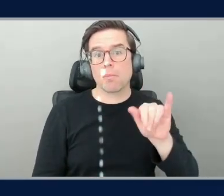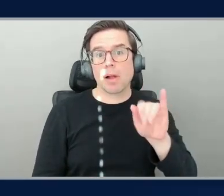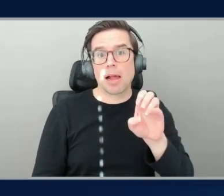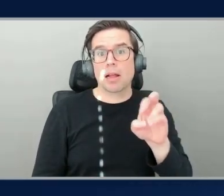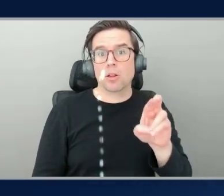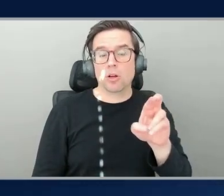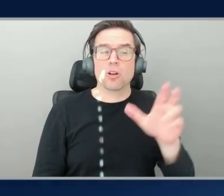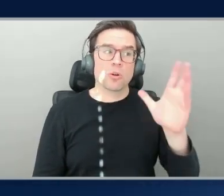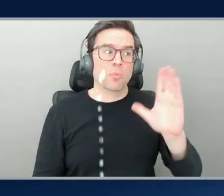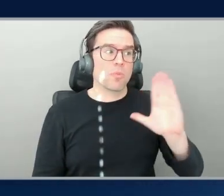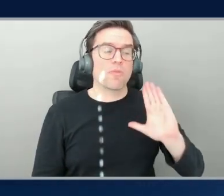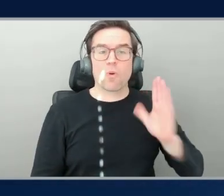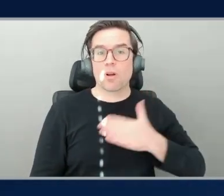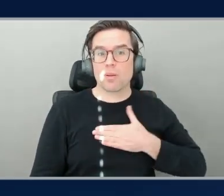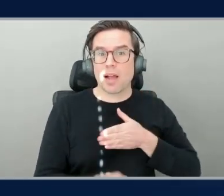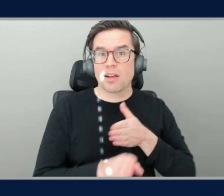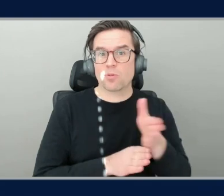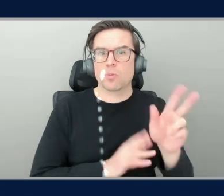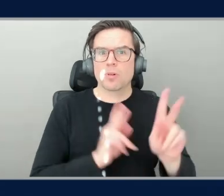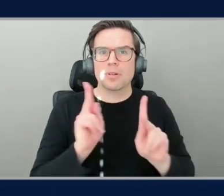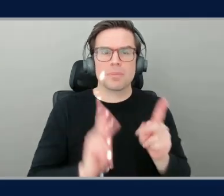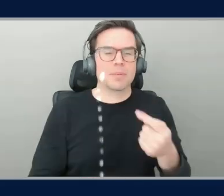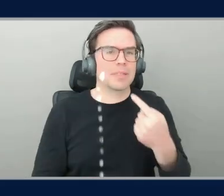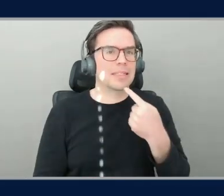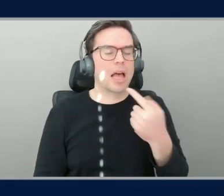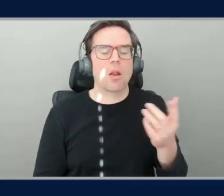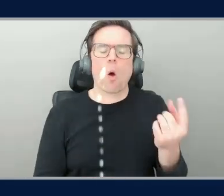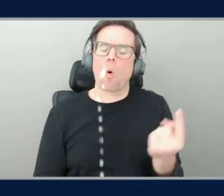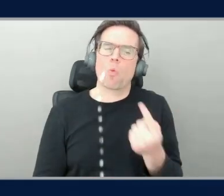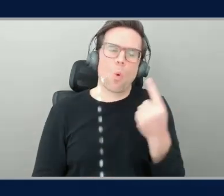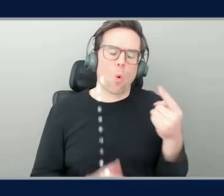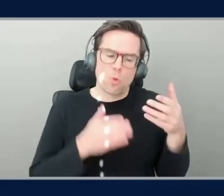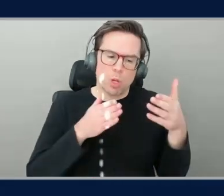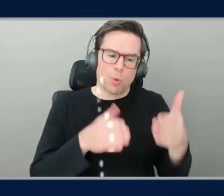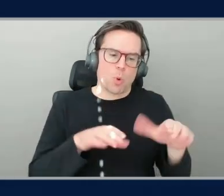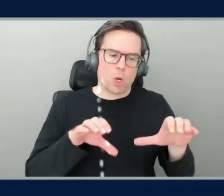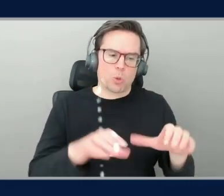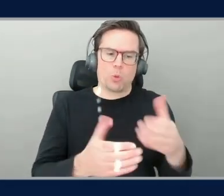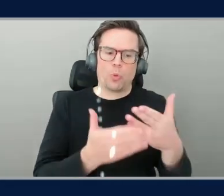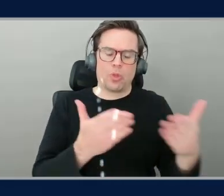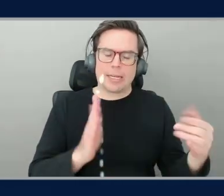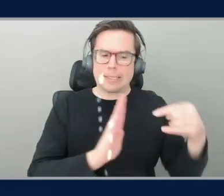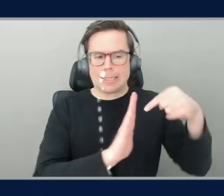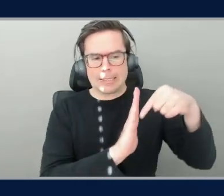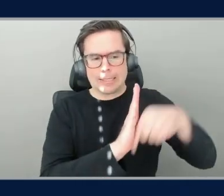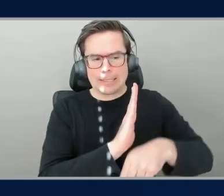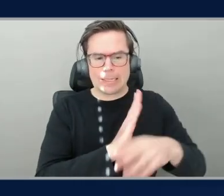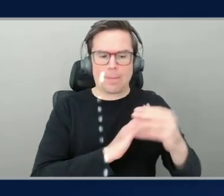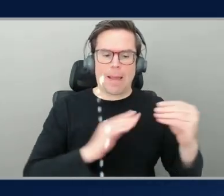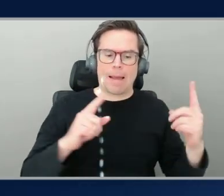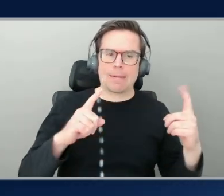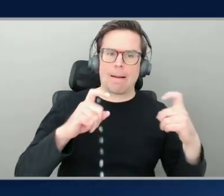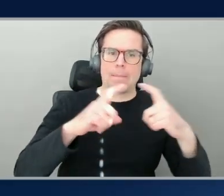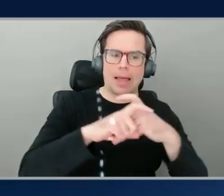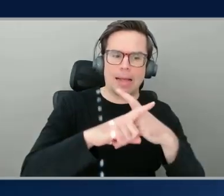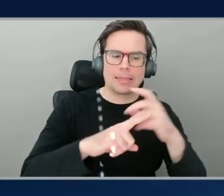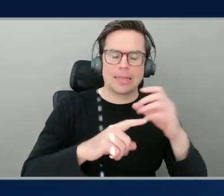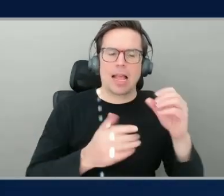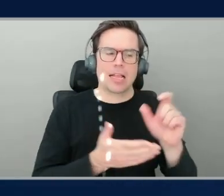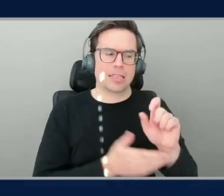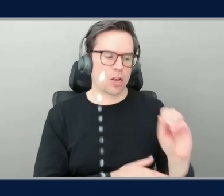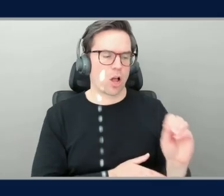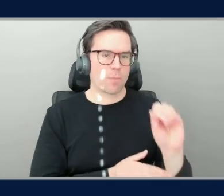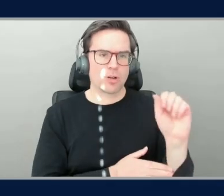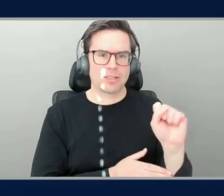people said, you know what, the only way to do something as deep and complex as an operating system, you have to